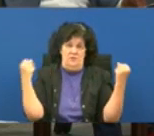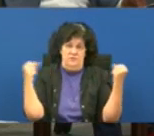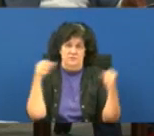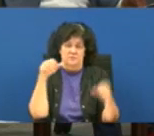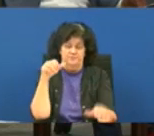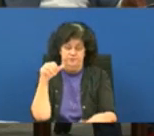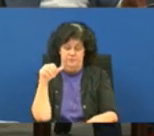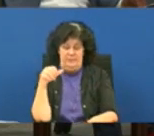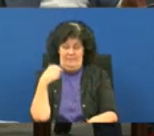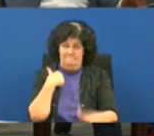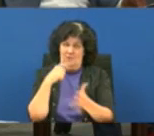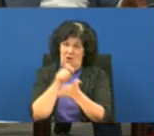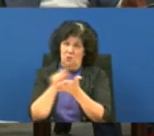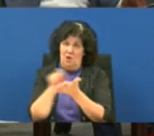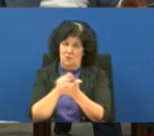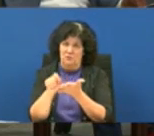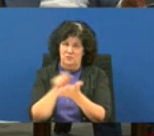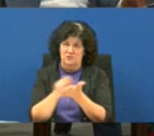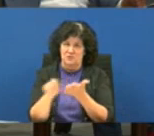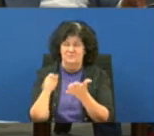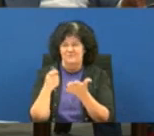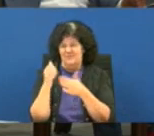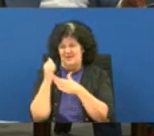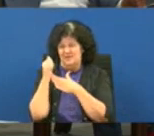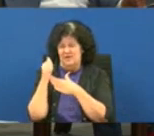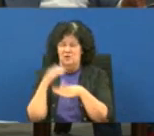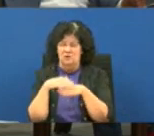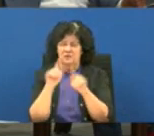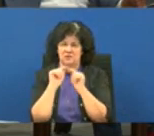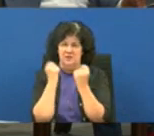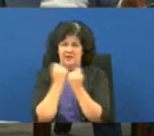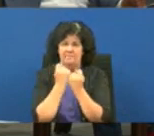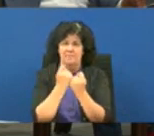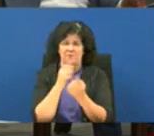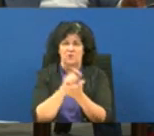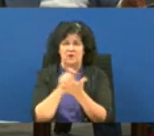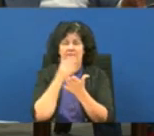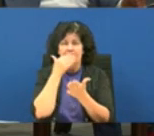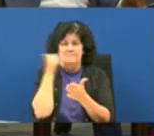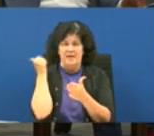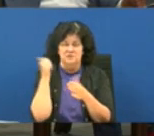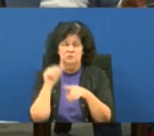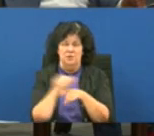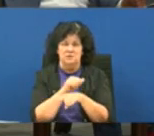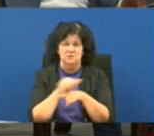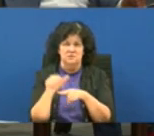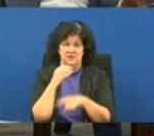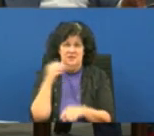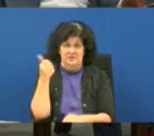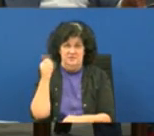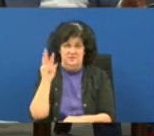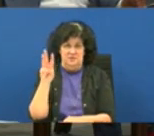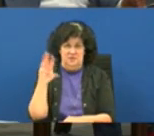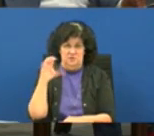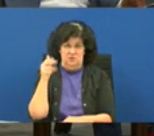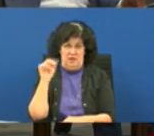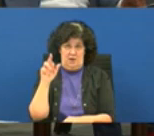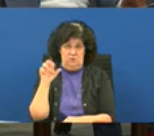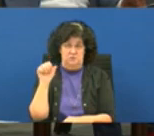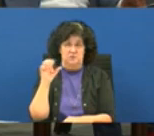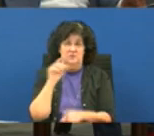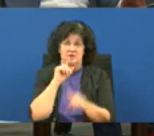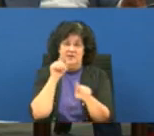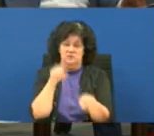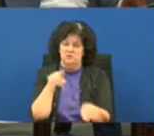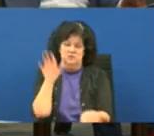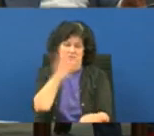the lead writer of those best practices and it's designed for this thing like you described the 16 chairs the receiving center is one that the answer is